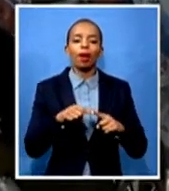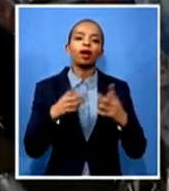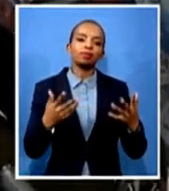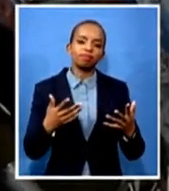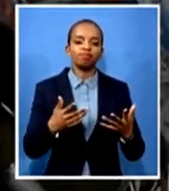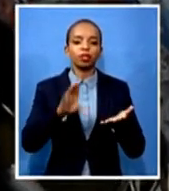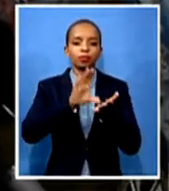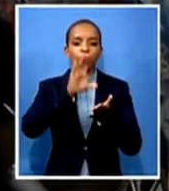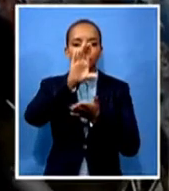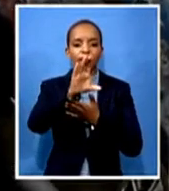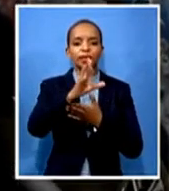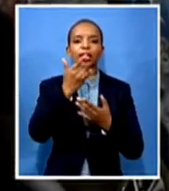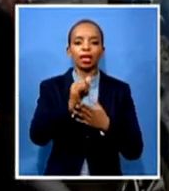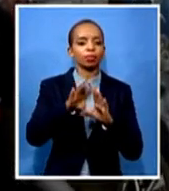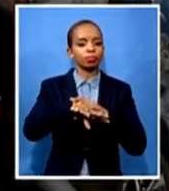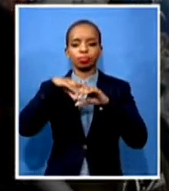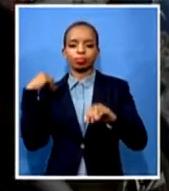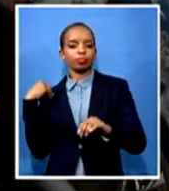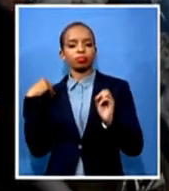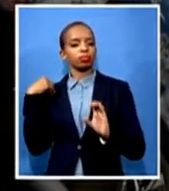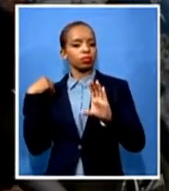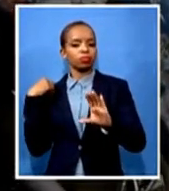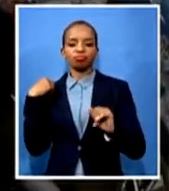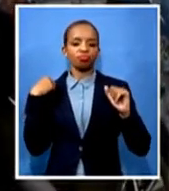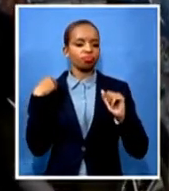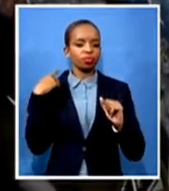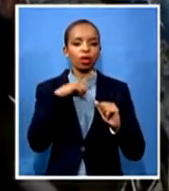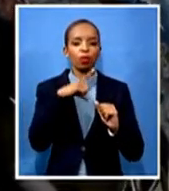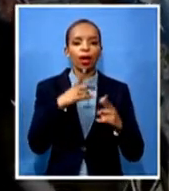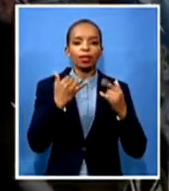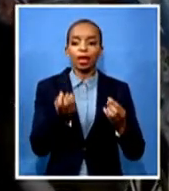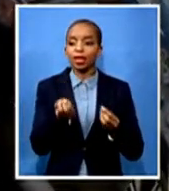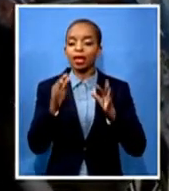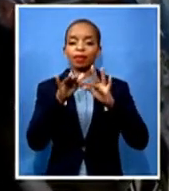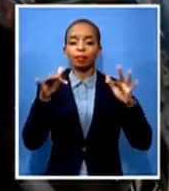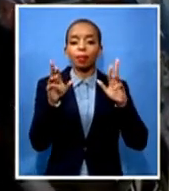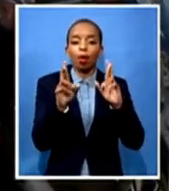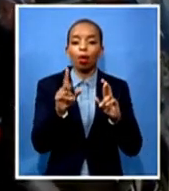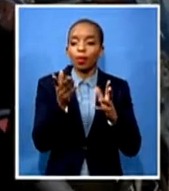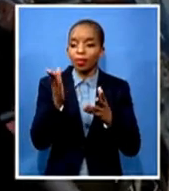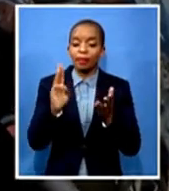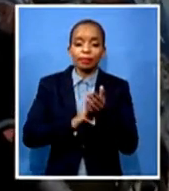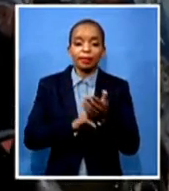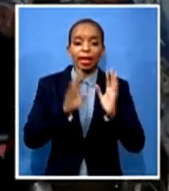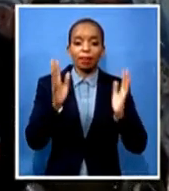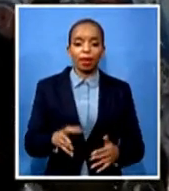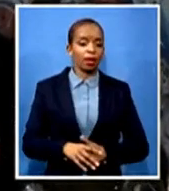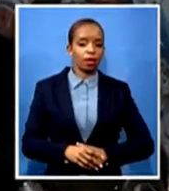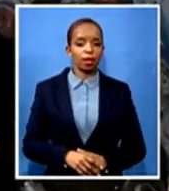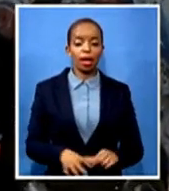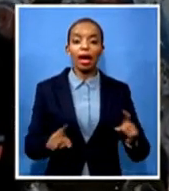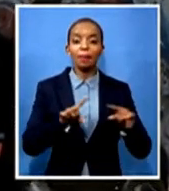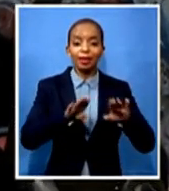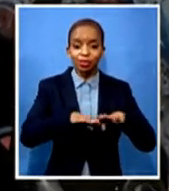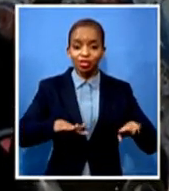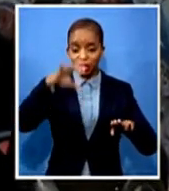hope to the people of Danzane, that academy, but it gave hope to black children, those who are excelling